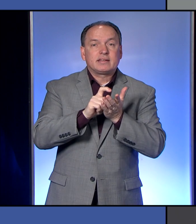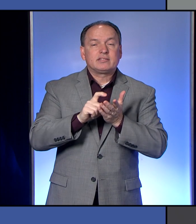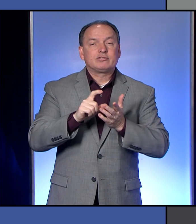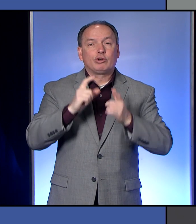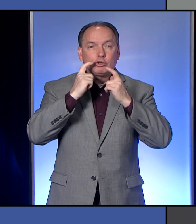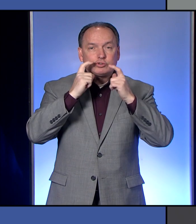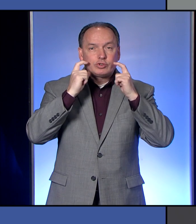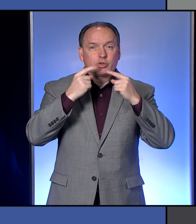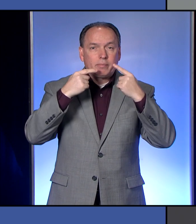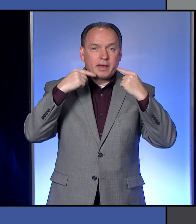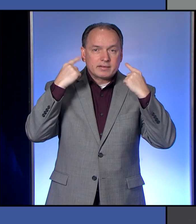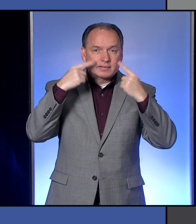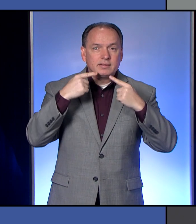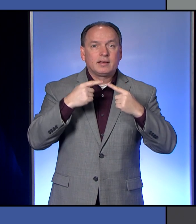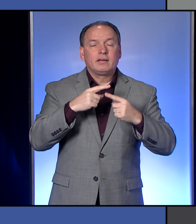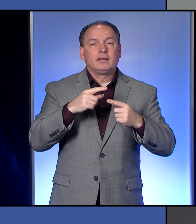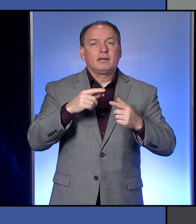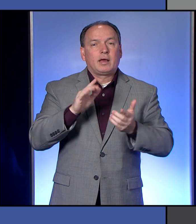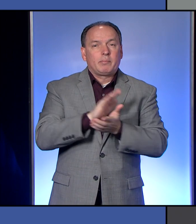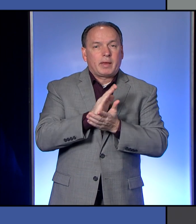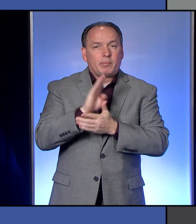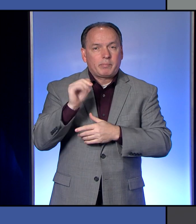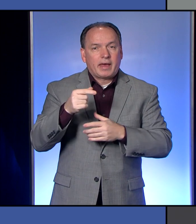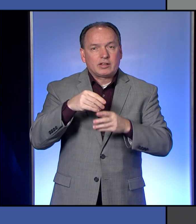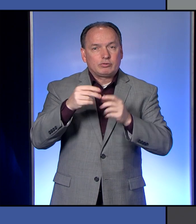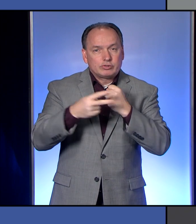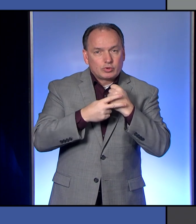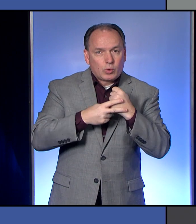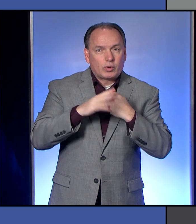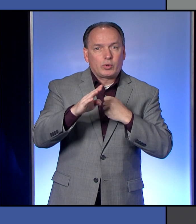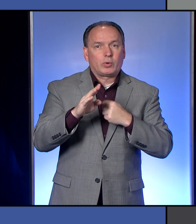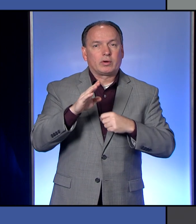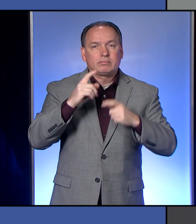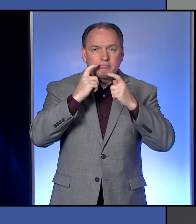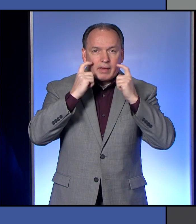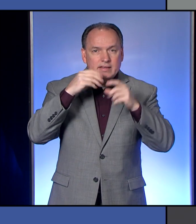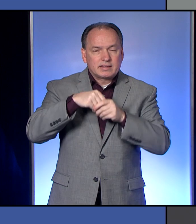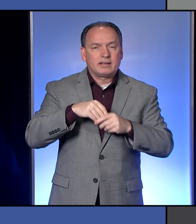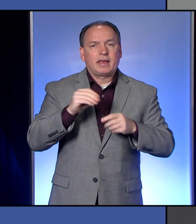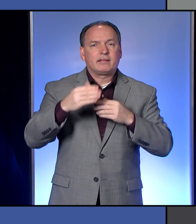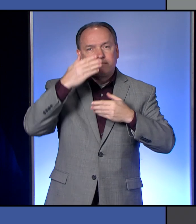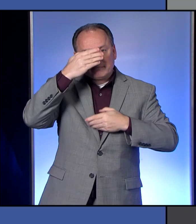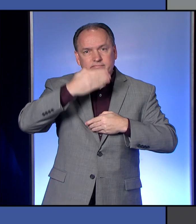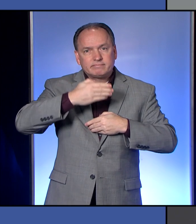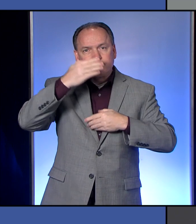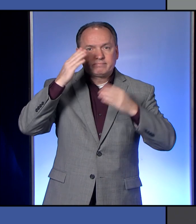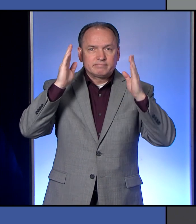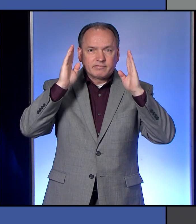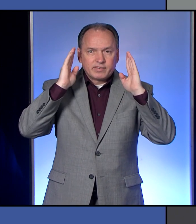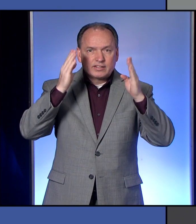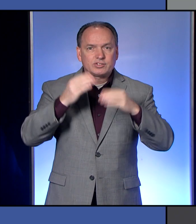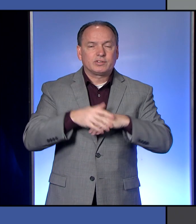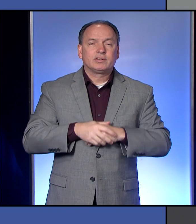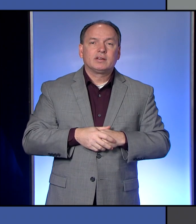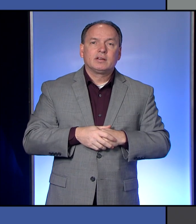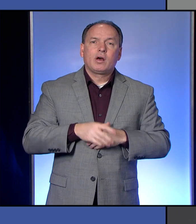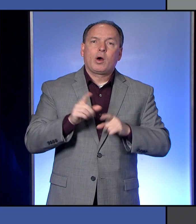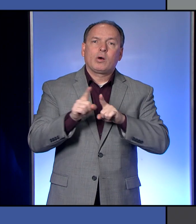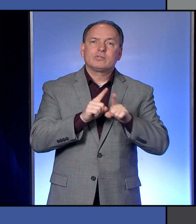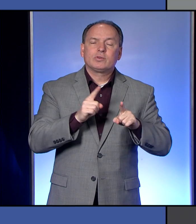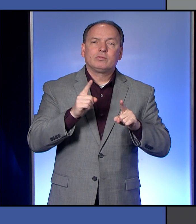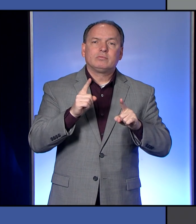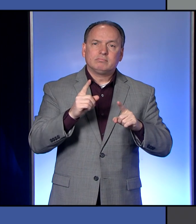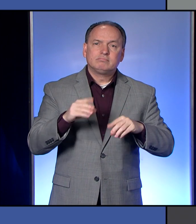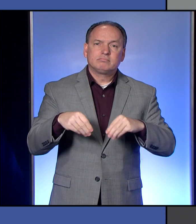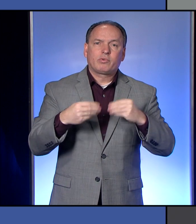mask. You'll find a paper bag to store your surgical mask in, and a face shield. Also, AHN is made available